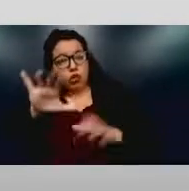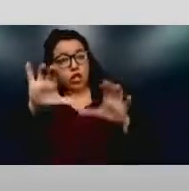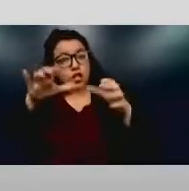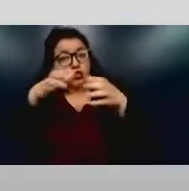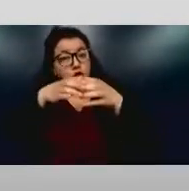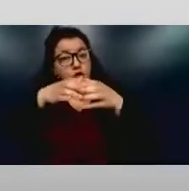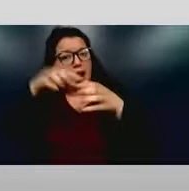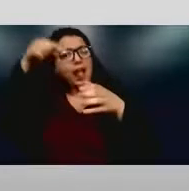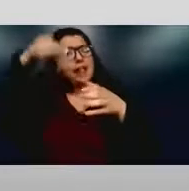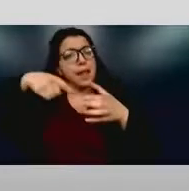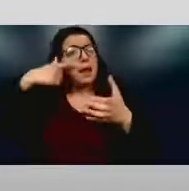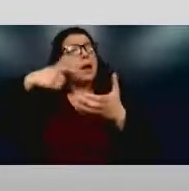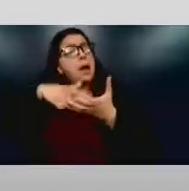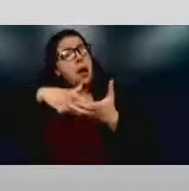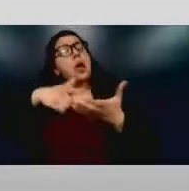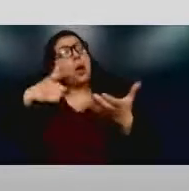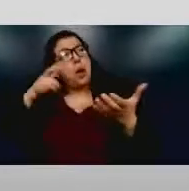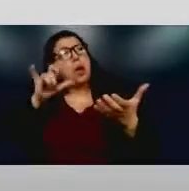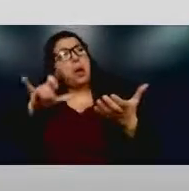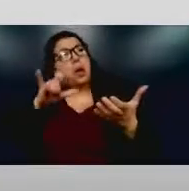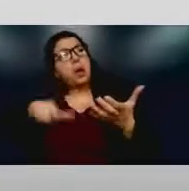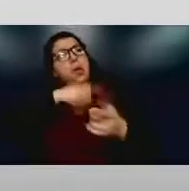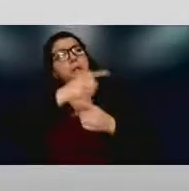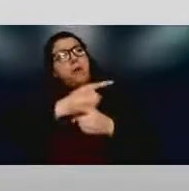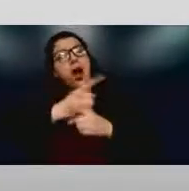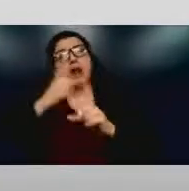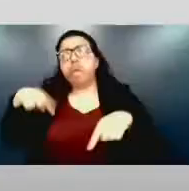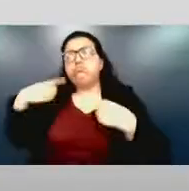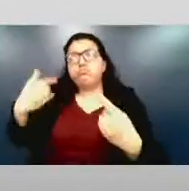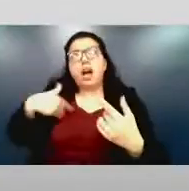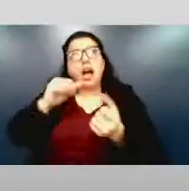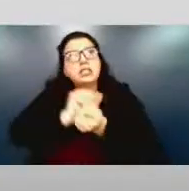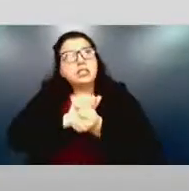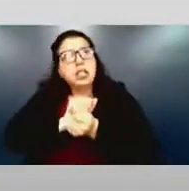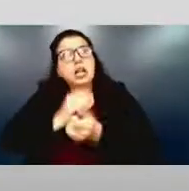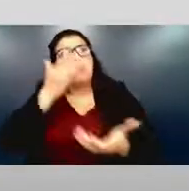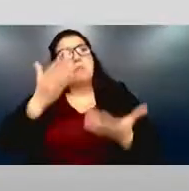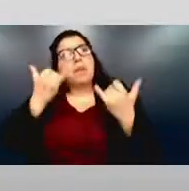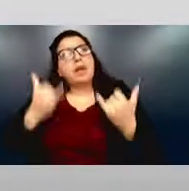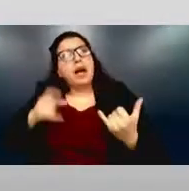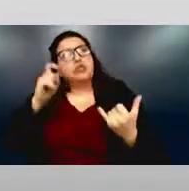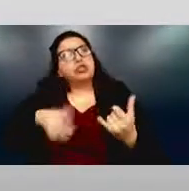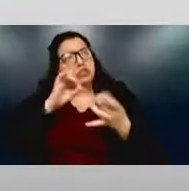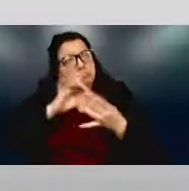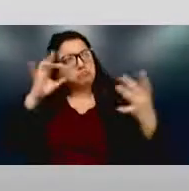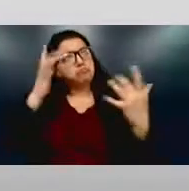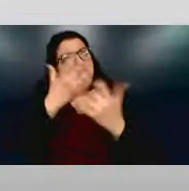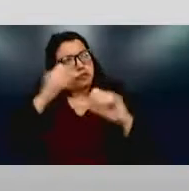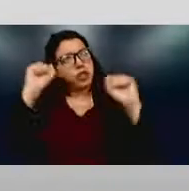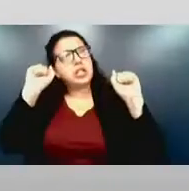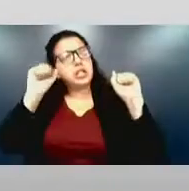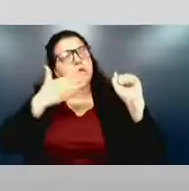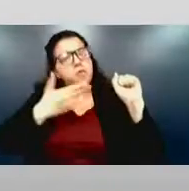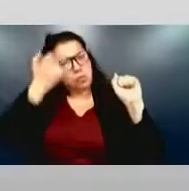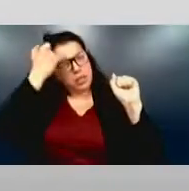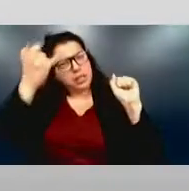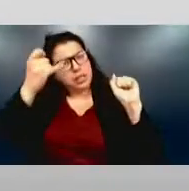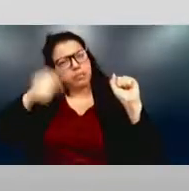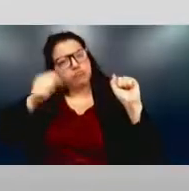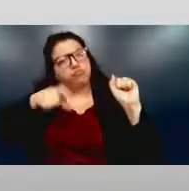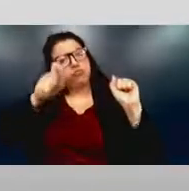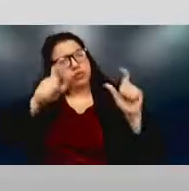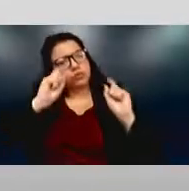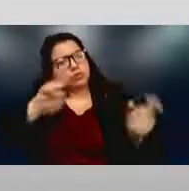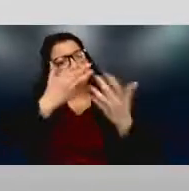owning these slaves for a while now, and we should probably set them free. You know, I think that that's probably a good idea. We should give them their freedom.